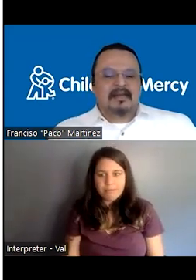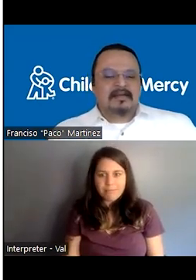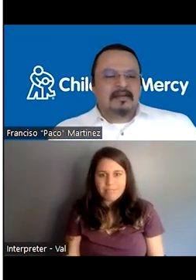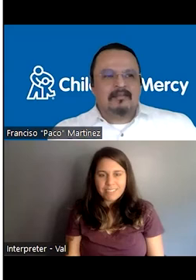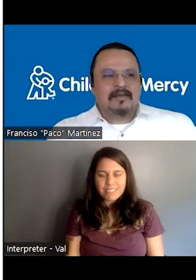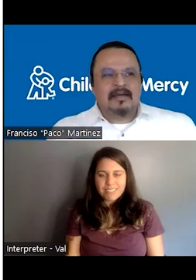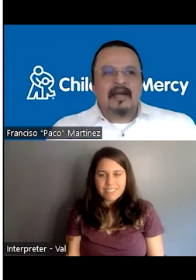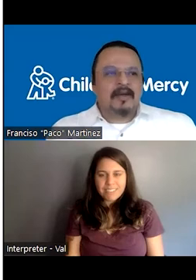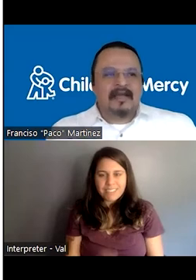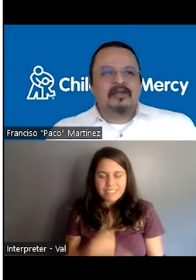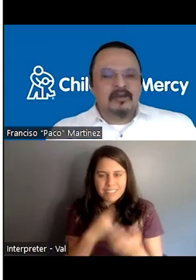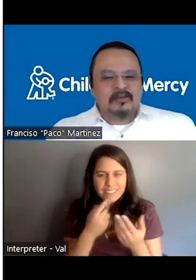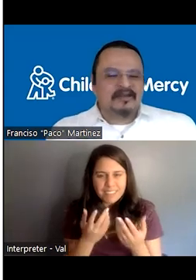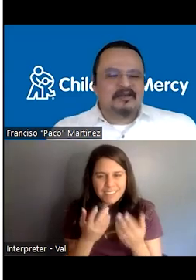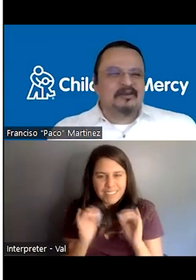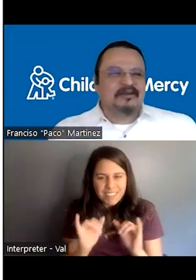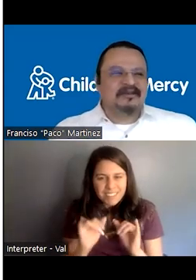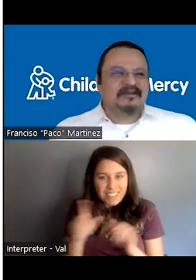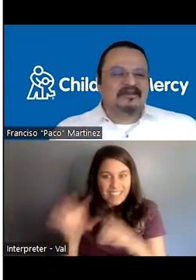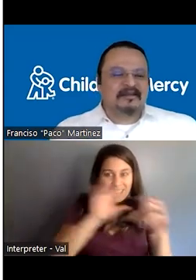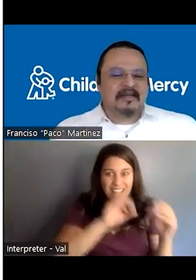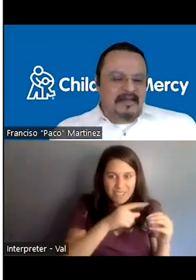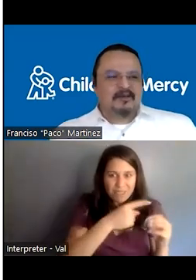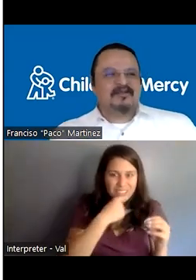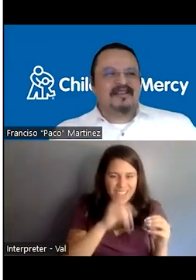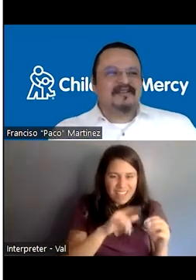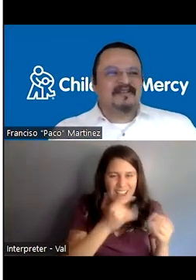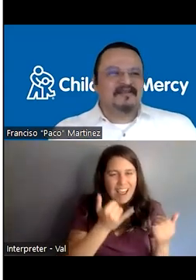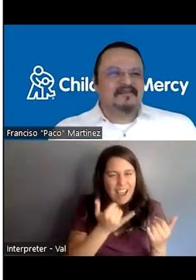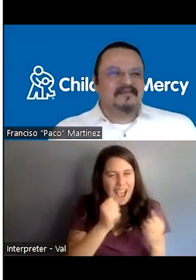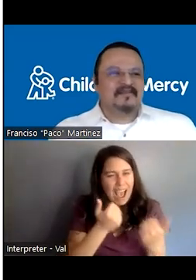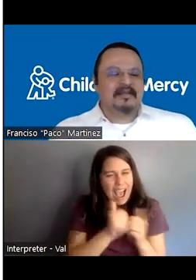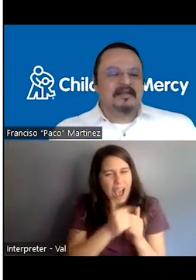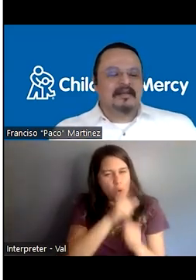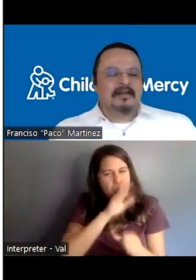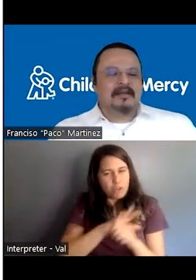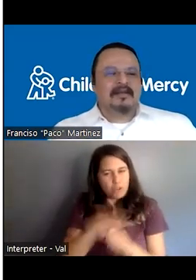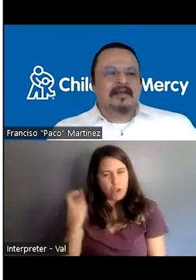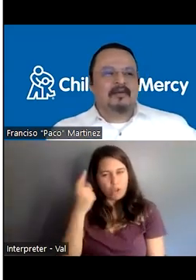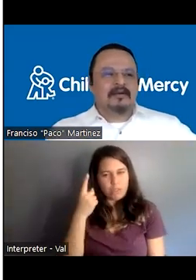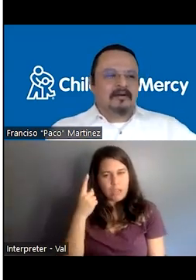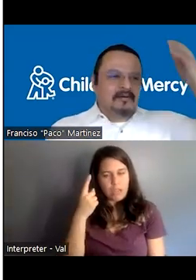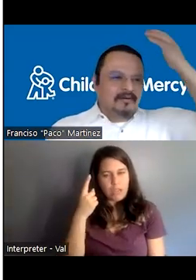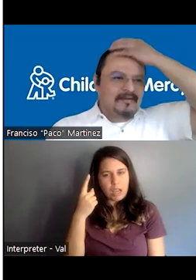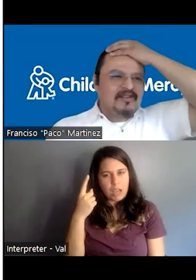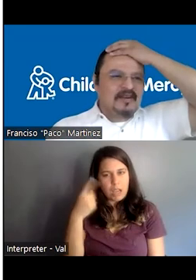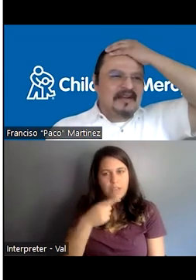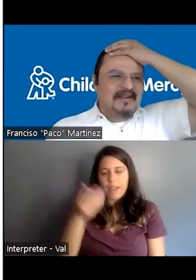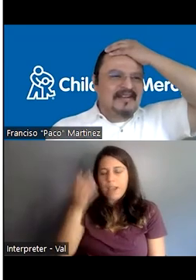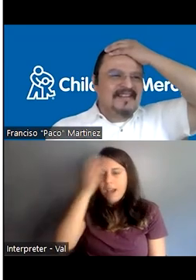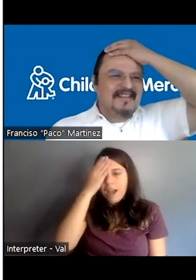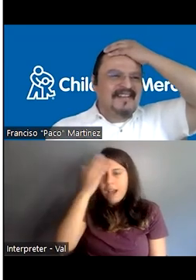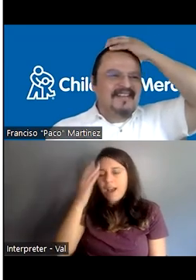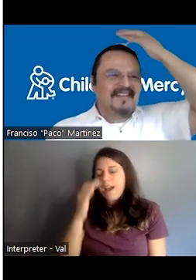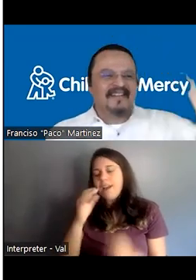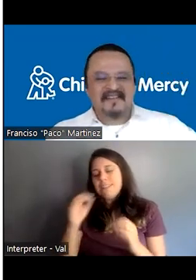And I tell them, and how can you make sure that they understand? And then they always go, teach back.